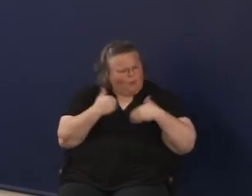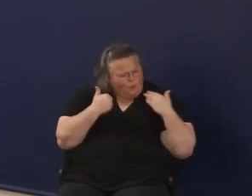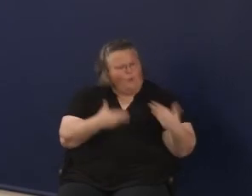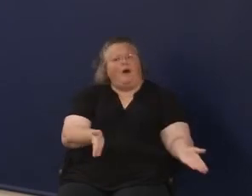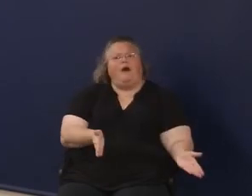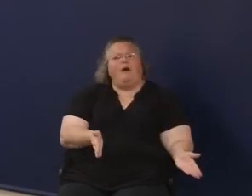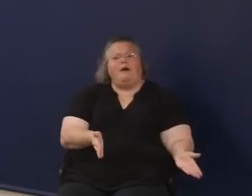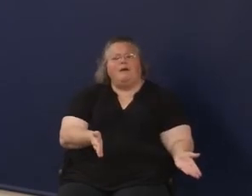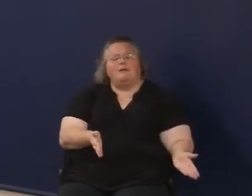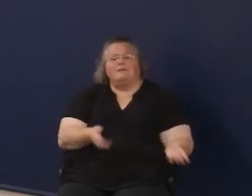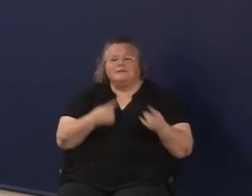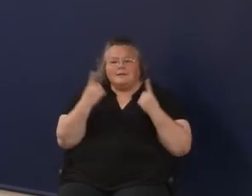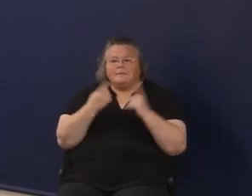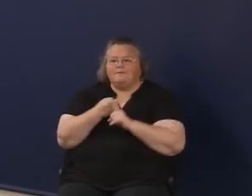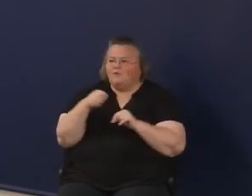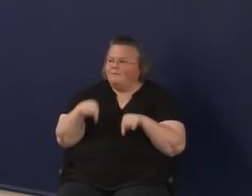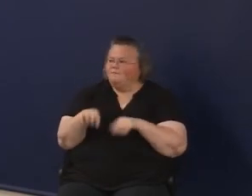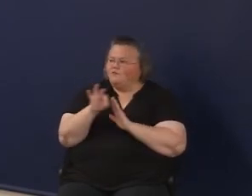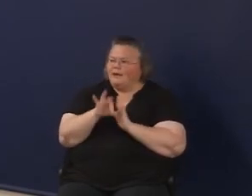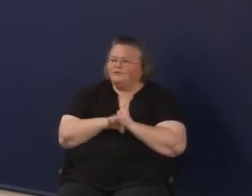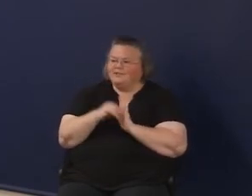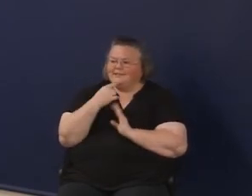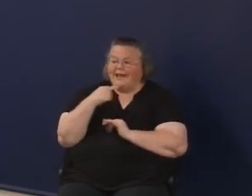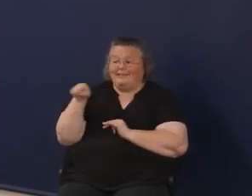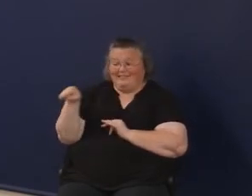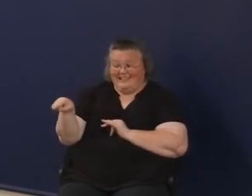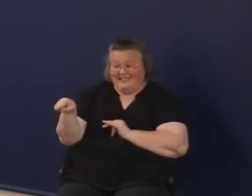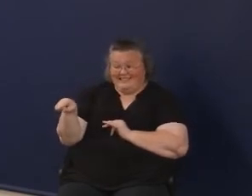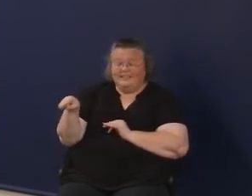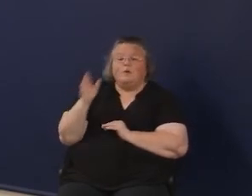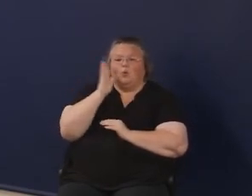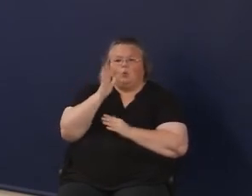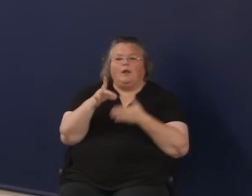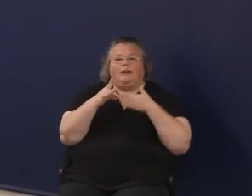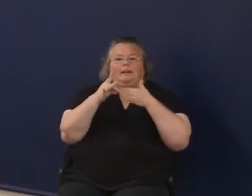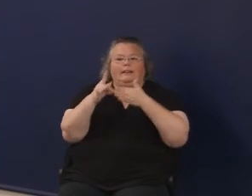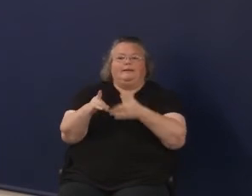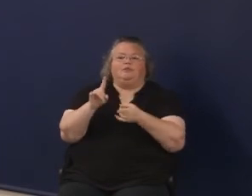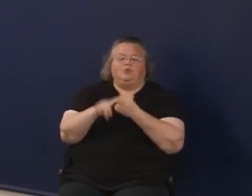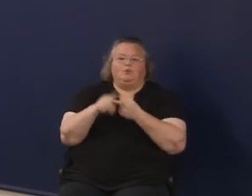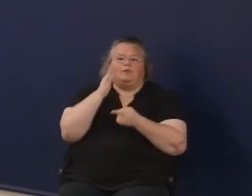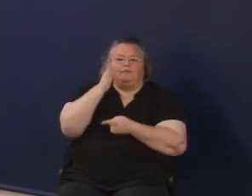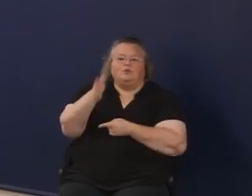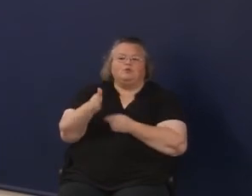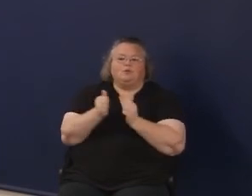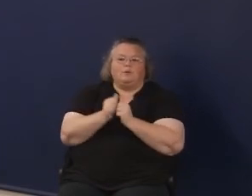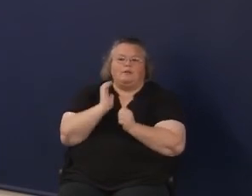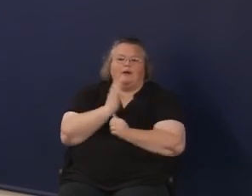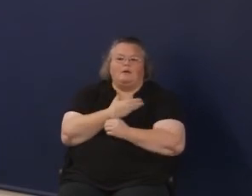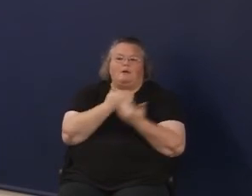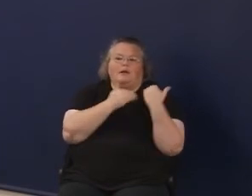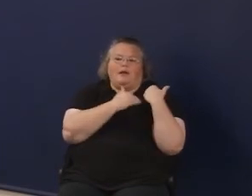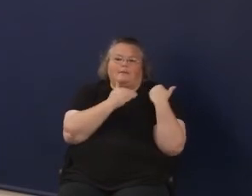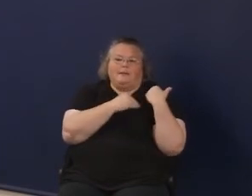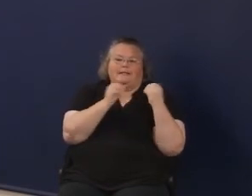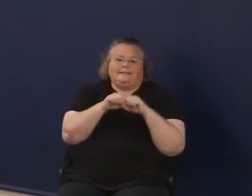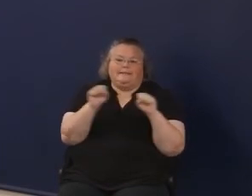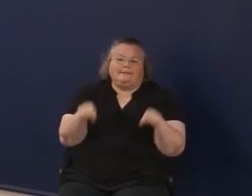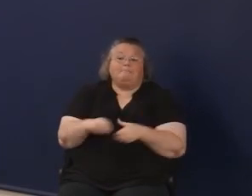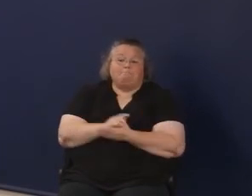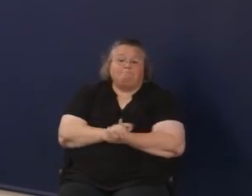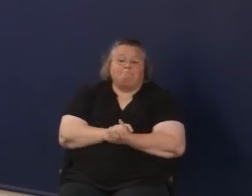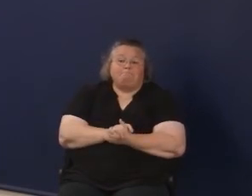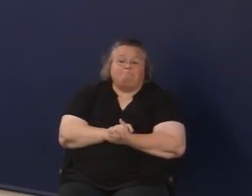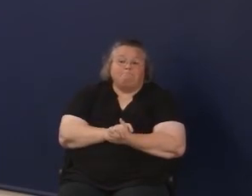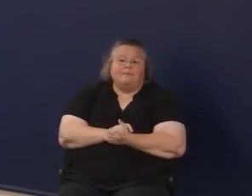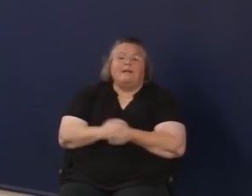Frankfurt that this path will lead to the future of the accountability system. Many,